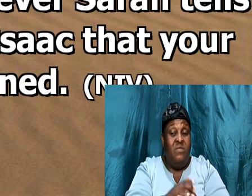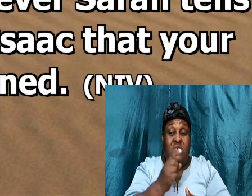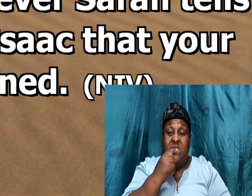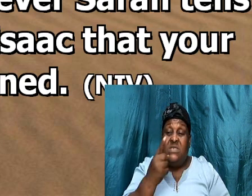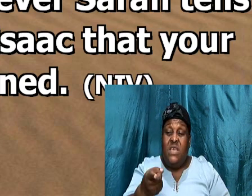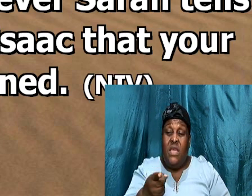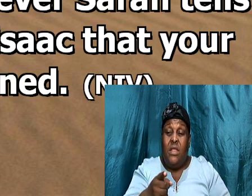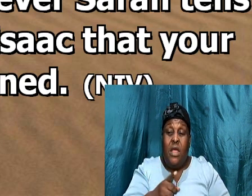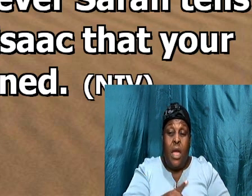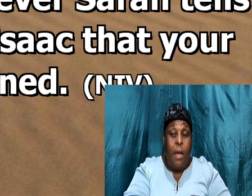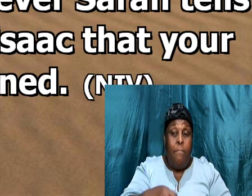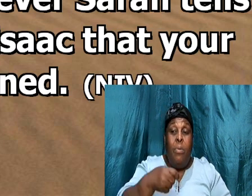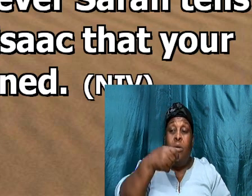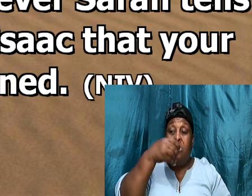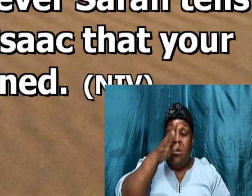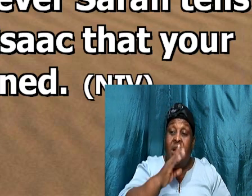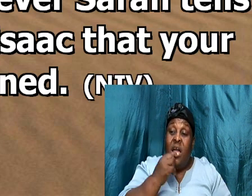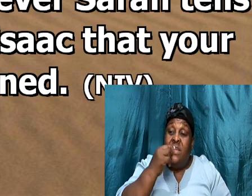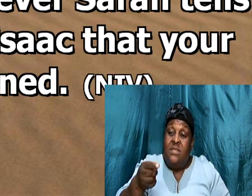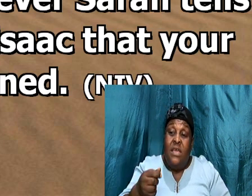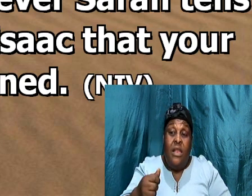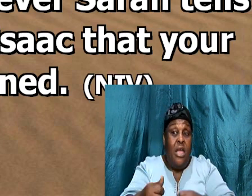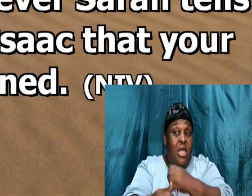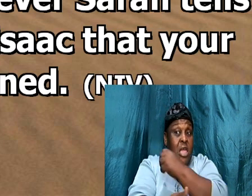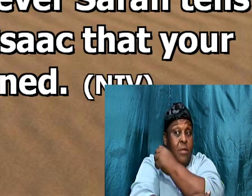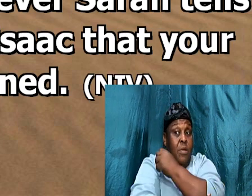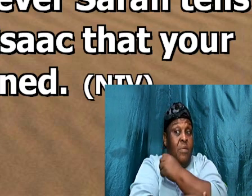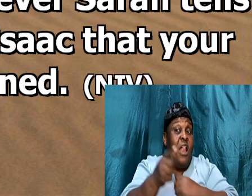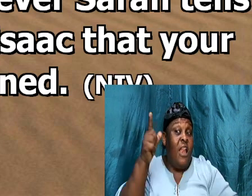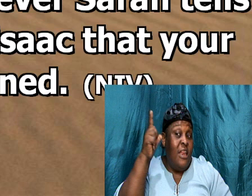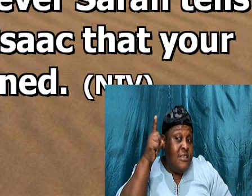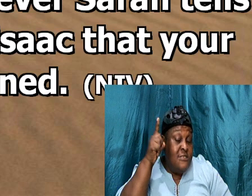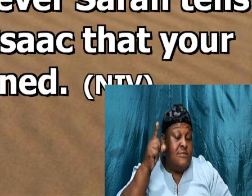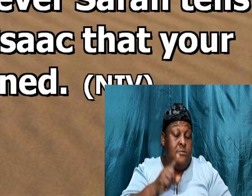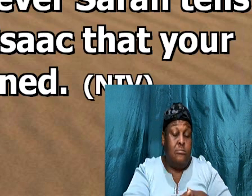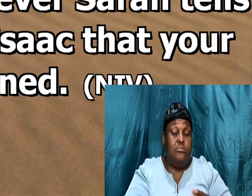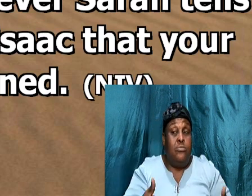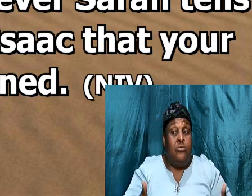but God, tell Abraham here, so look here, listen to what, your wife say,